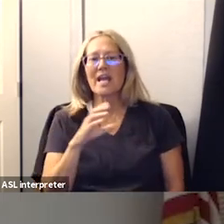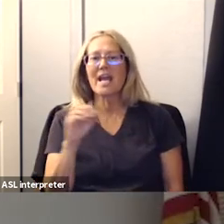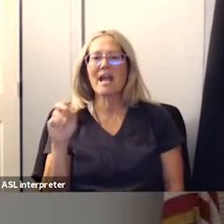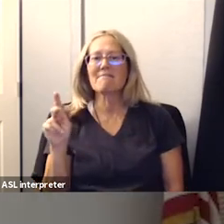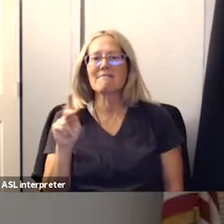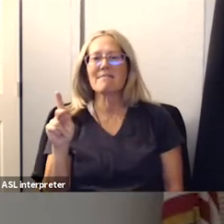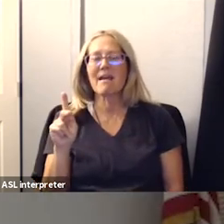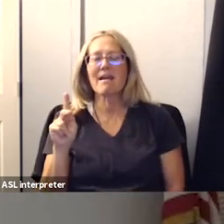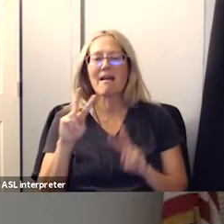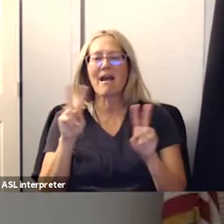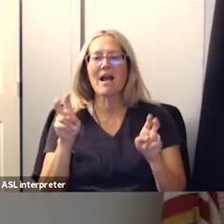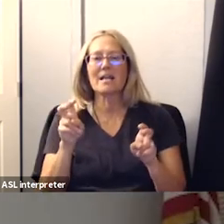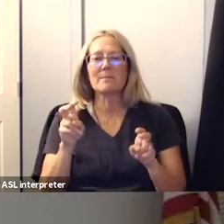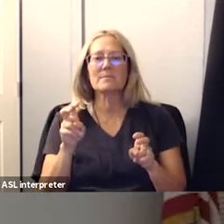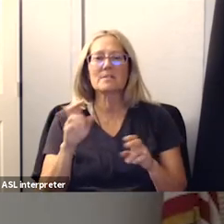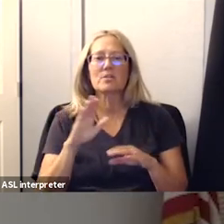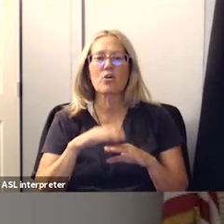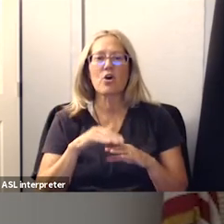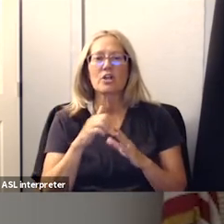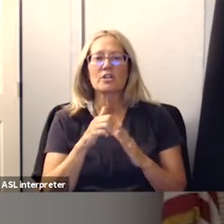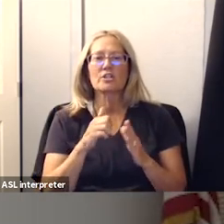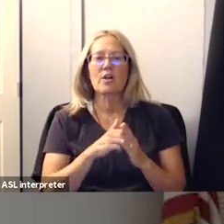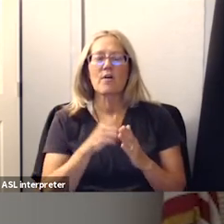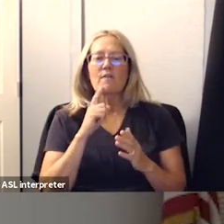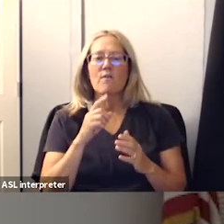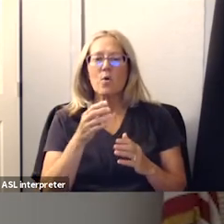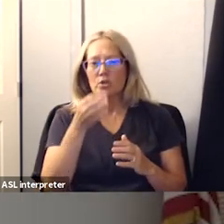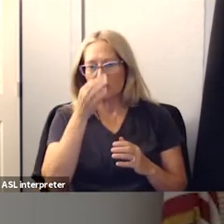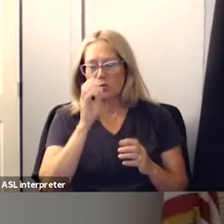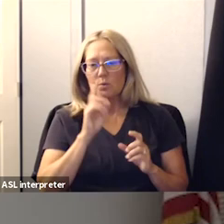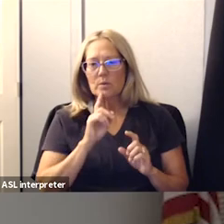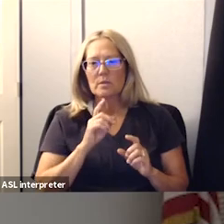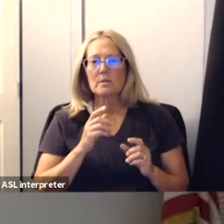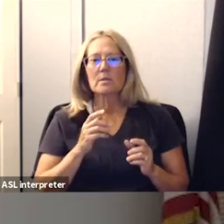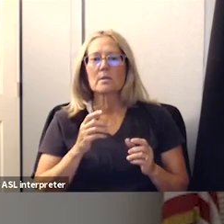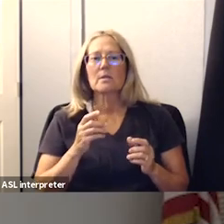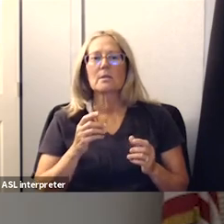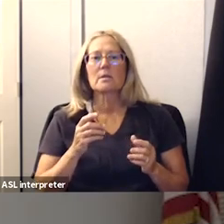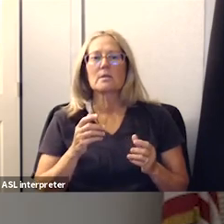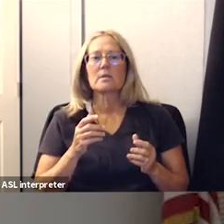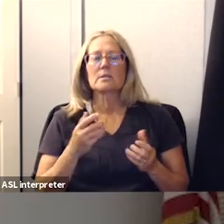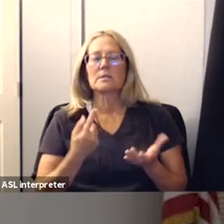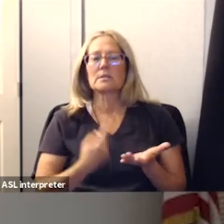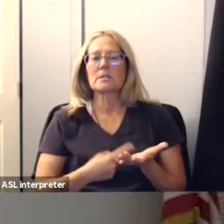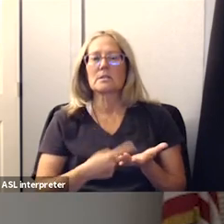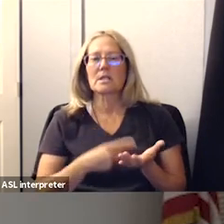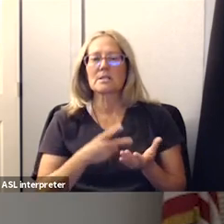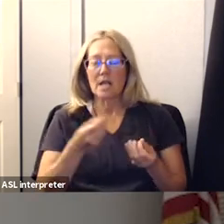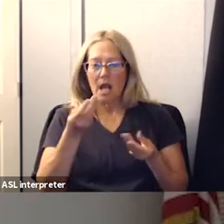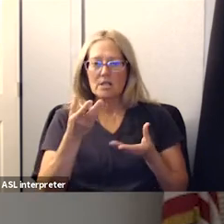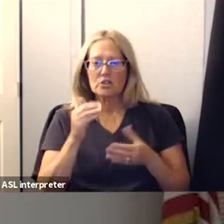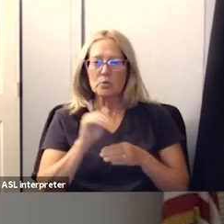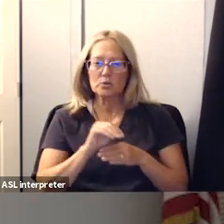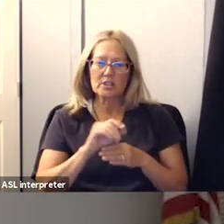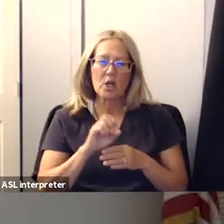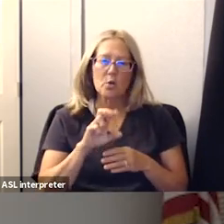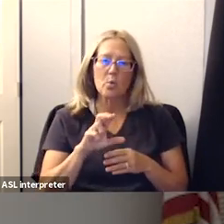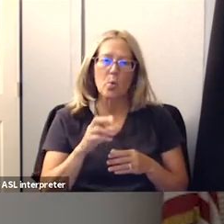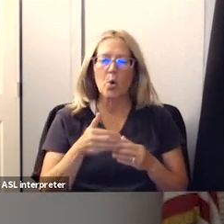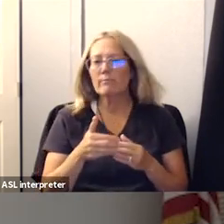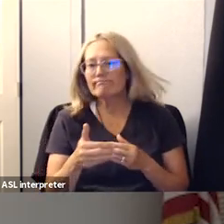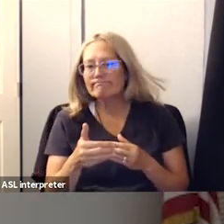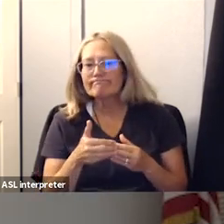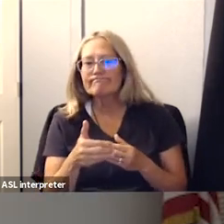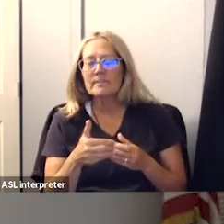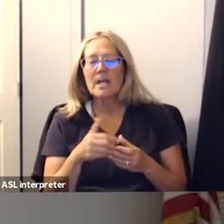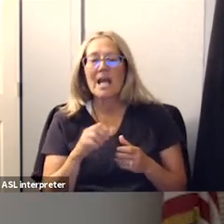for coming events and future agenda items um and please let us know tonight or in the near future of any